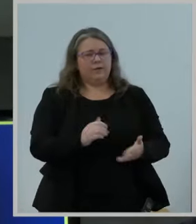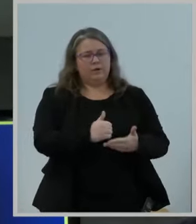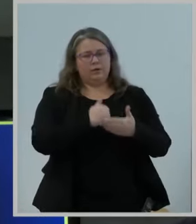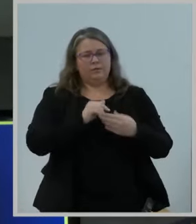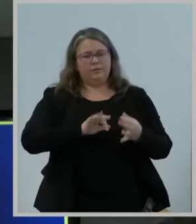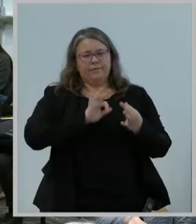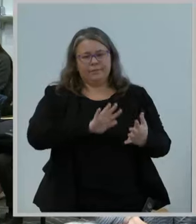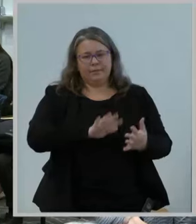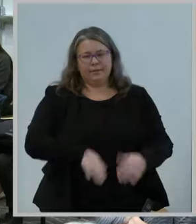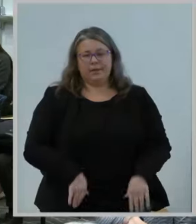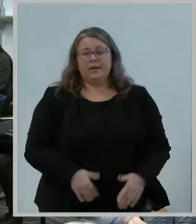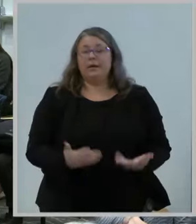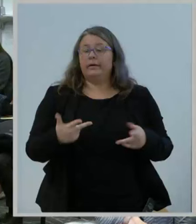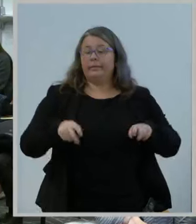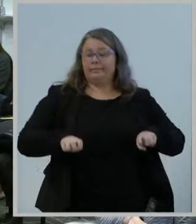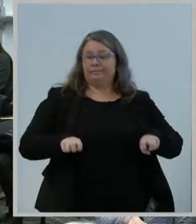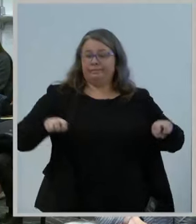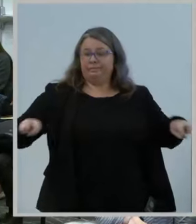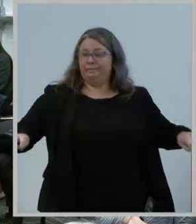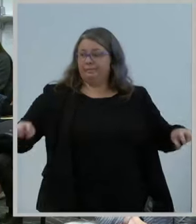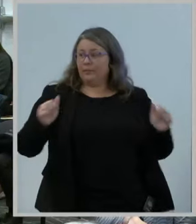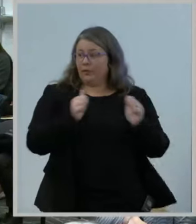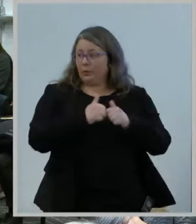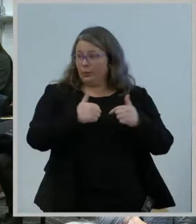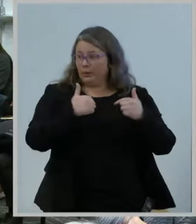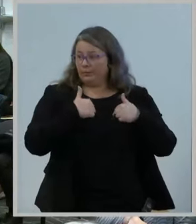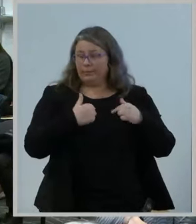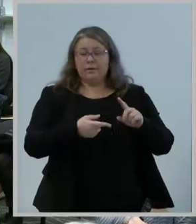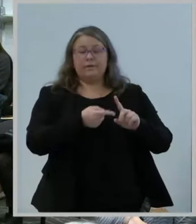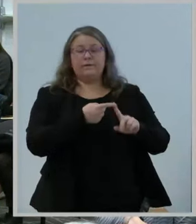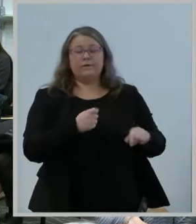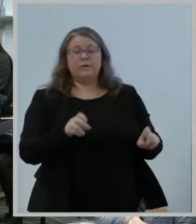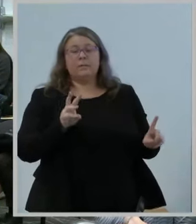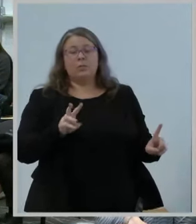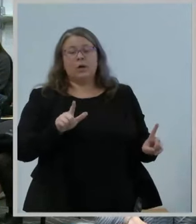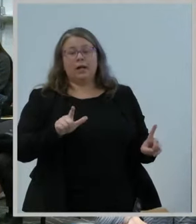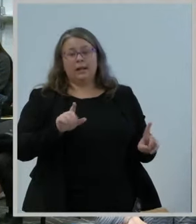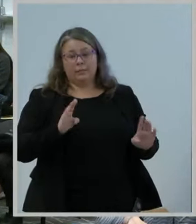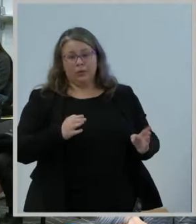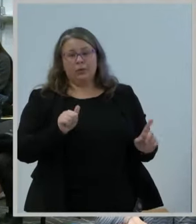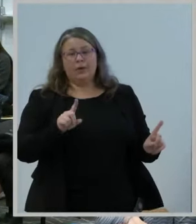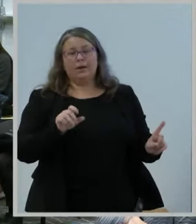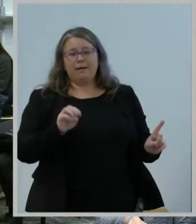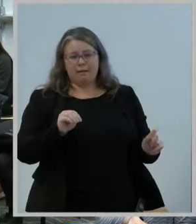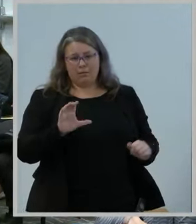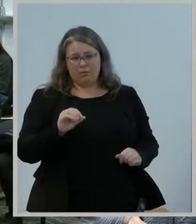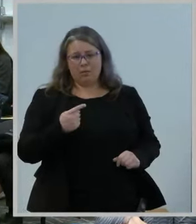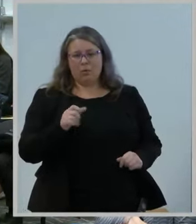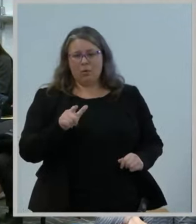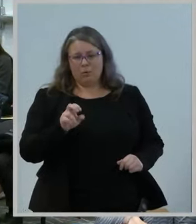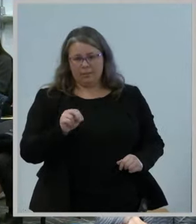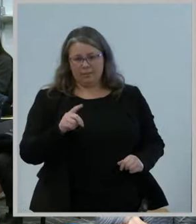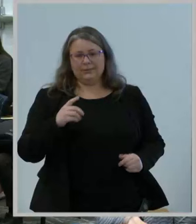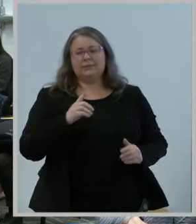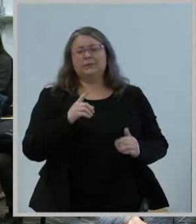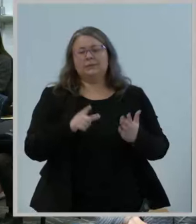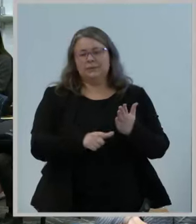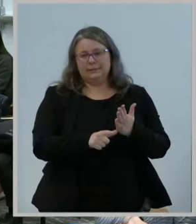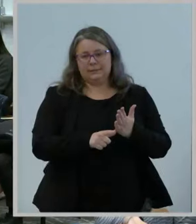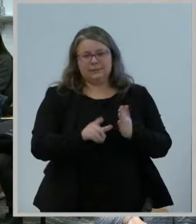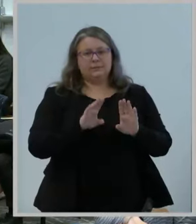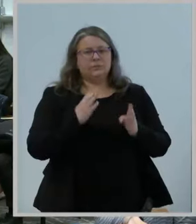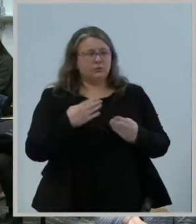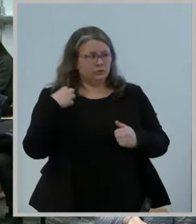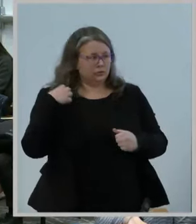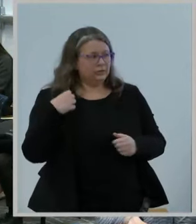Seated at the table with me, from the Wireline Bureau are Adam Copeland, Deputy Bureau Chief, Jody May, Chief of the Competition Policy